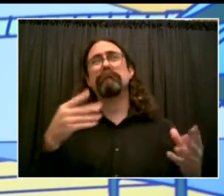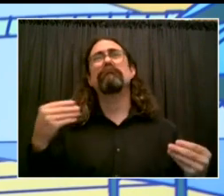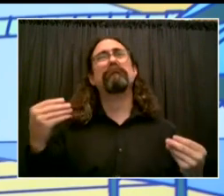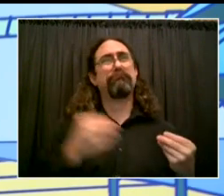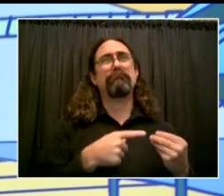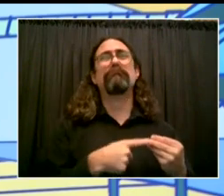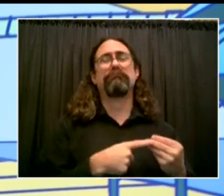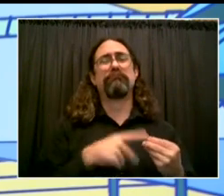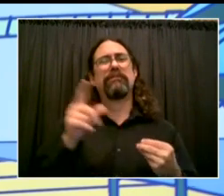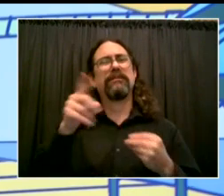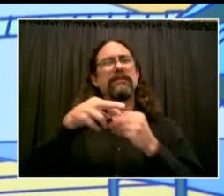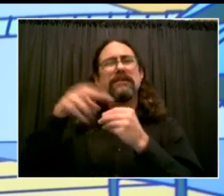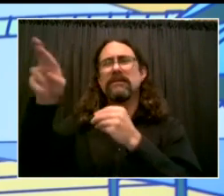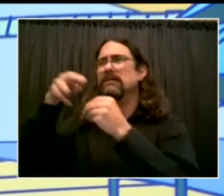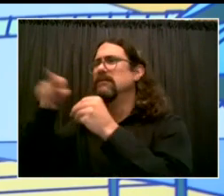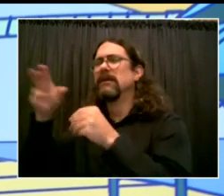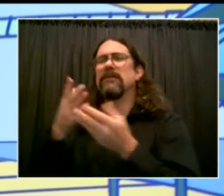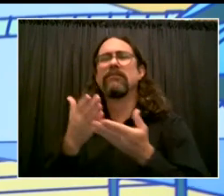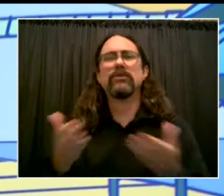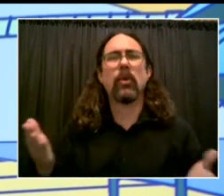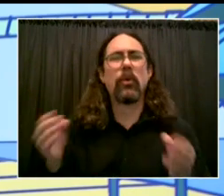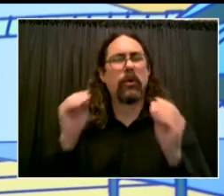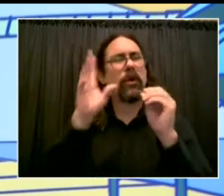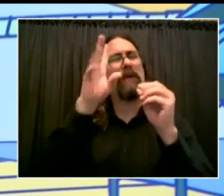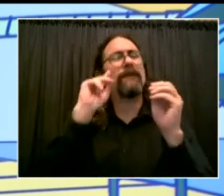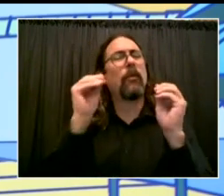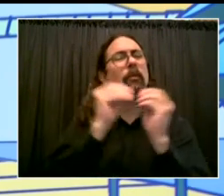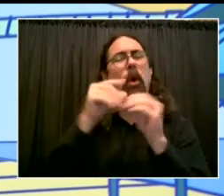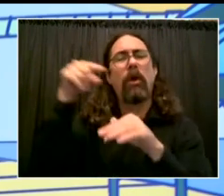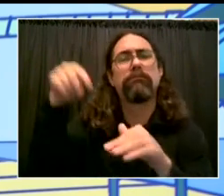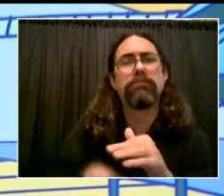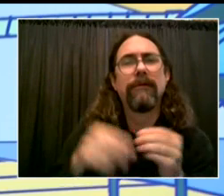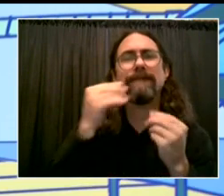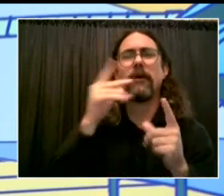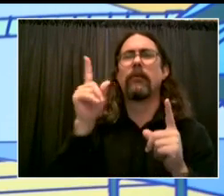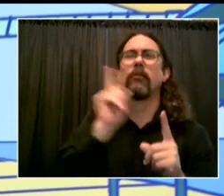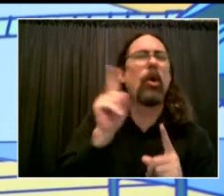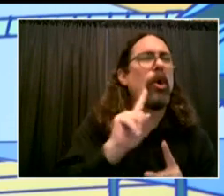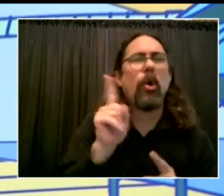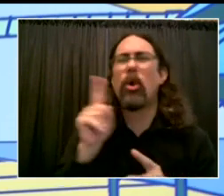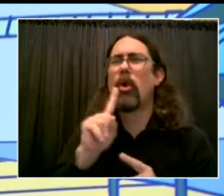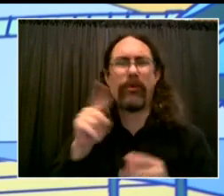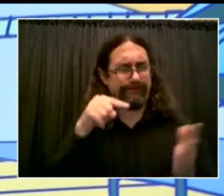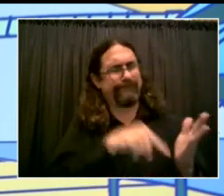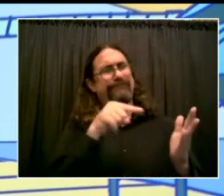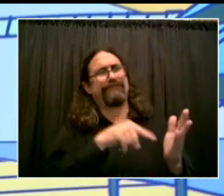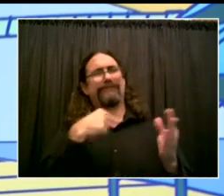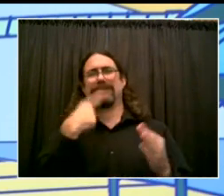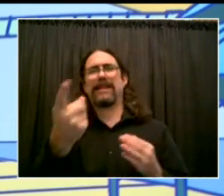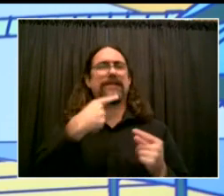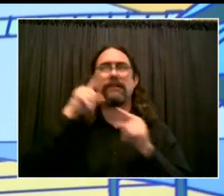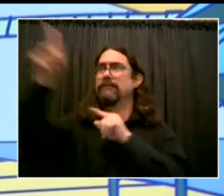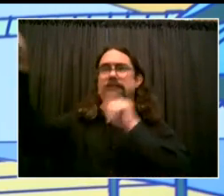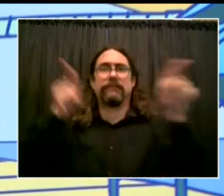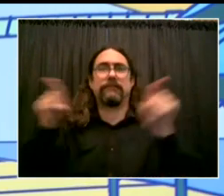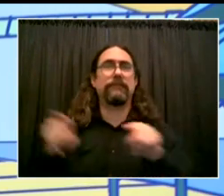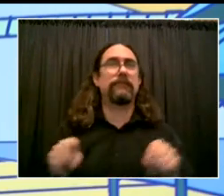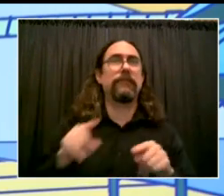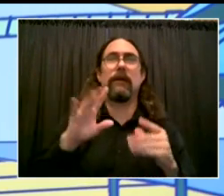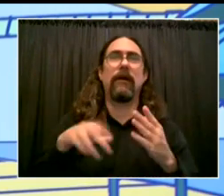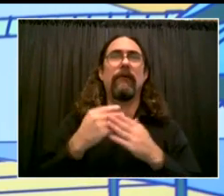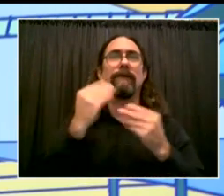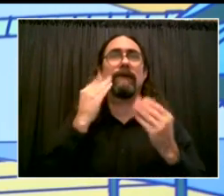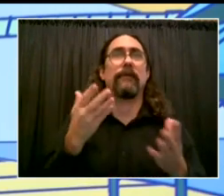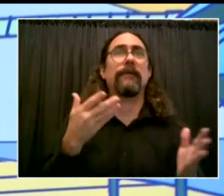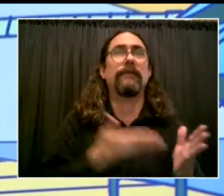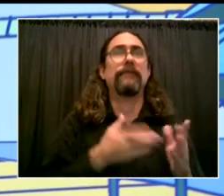going to answer a lot of the concerns, very valid concerns parents have had. There are a few areas where the issue still is some conversations